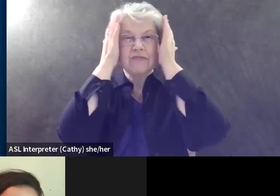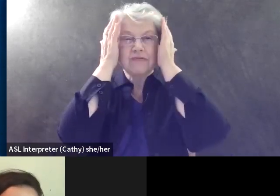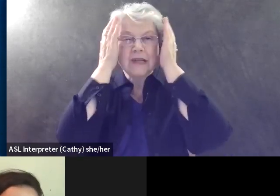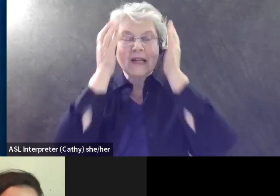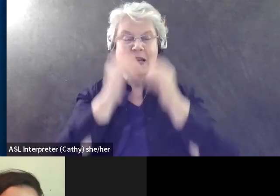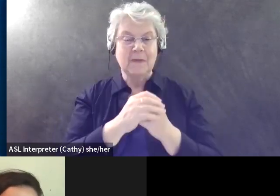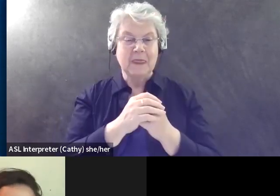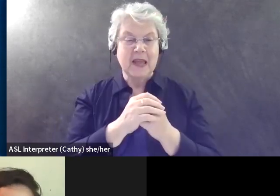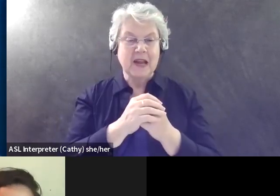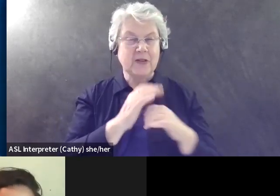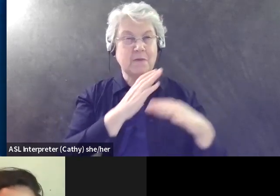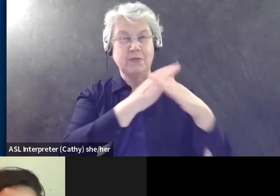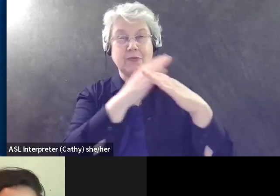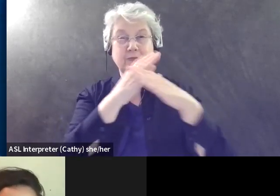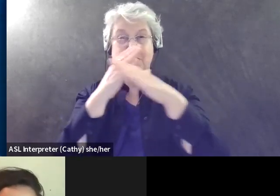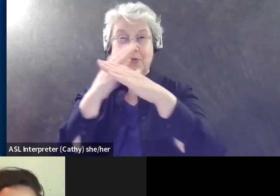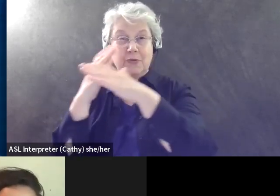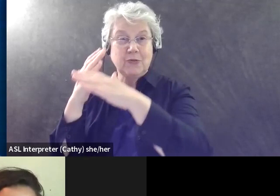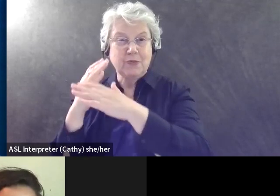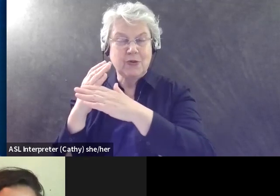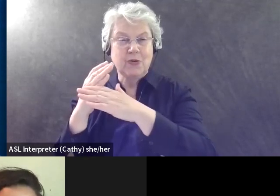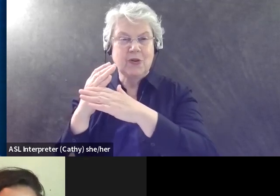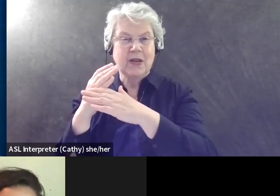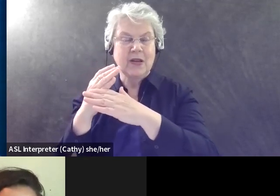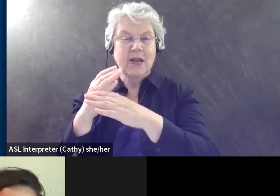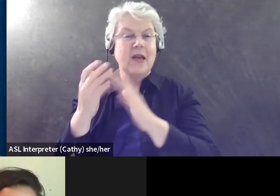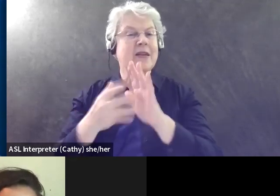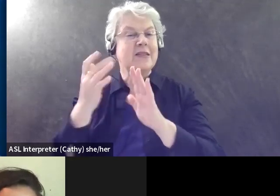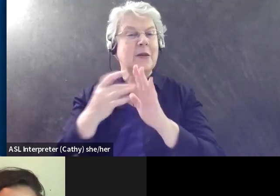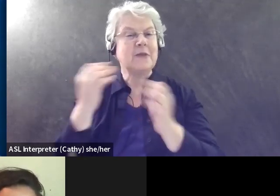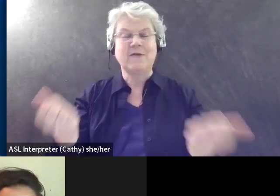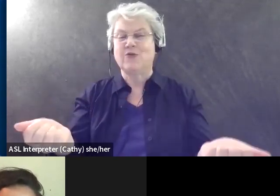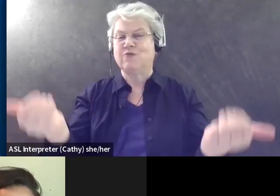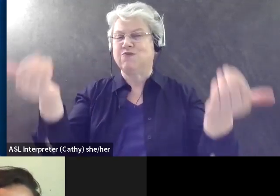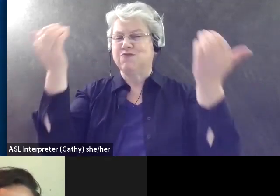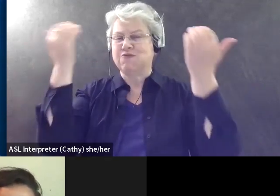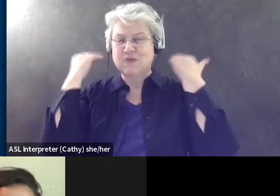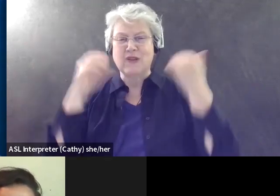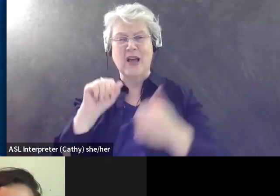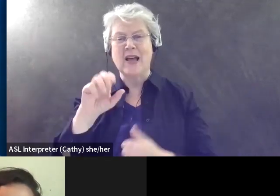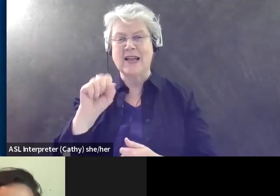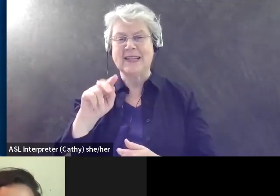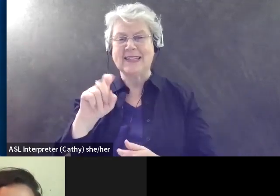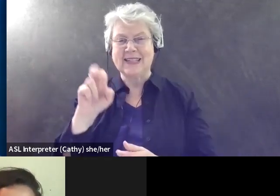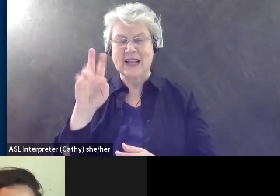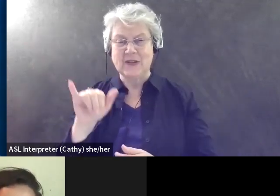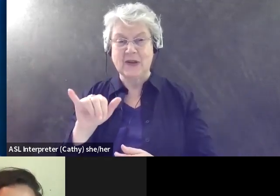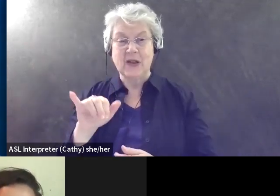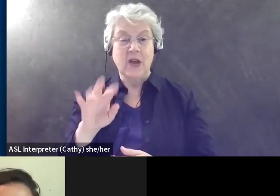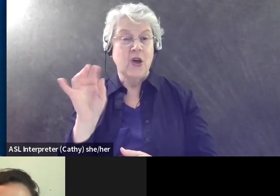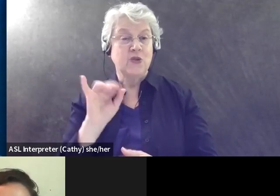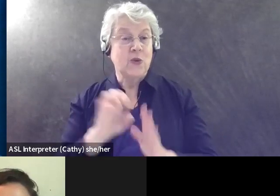sensory input. Uh, sometimes like even touch, uh, I had a terrible flare between